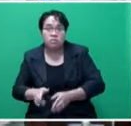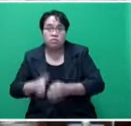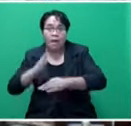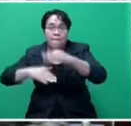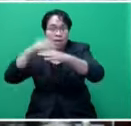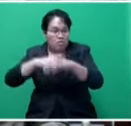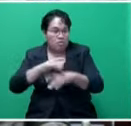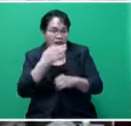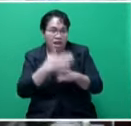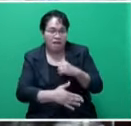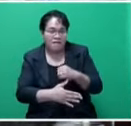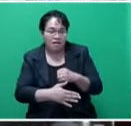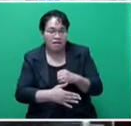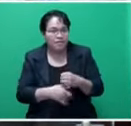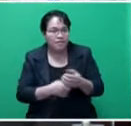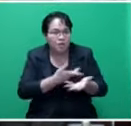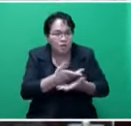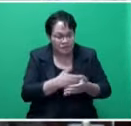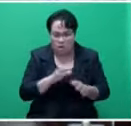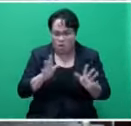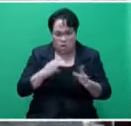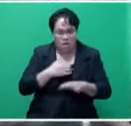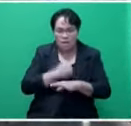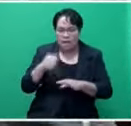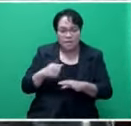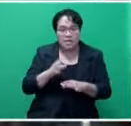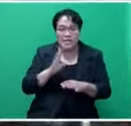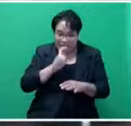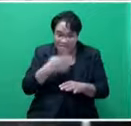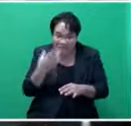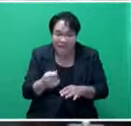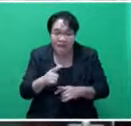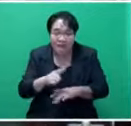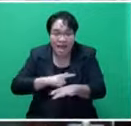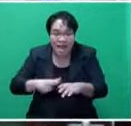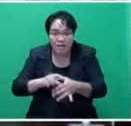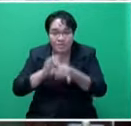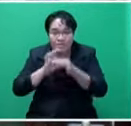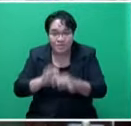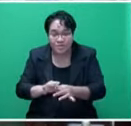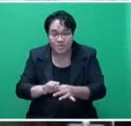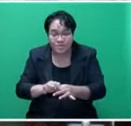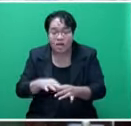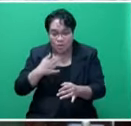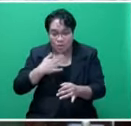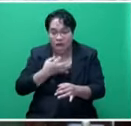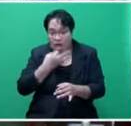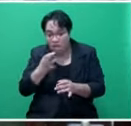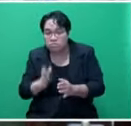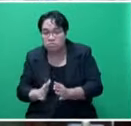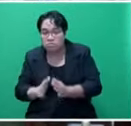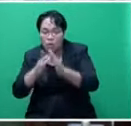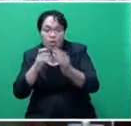we actually do things legally if there's a landowning unit and we want to put up the tower there